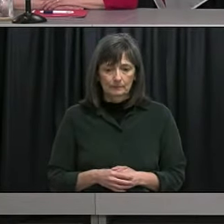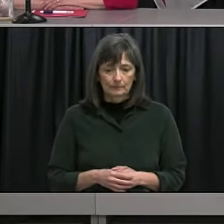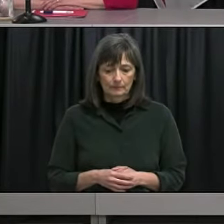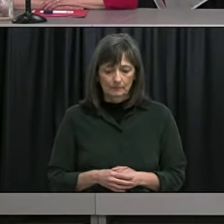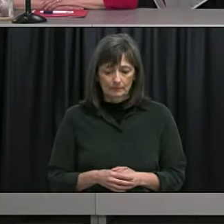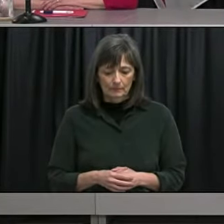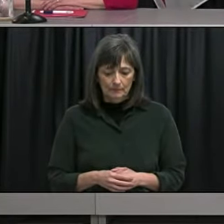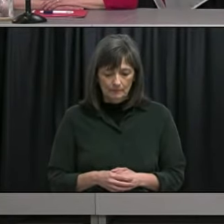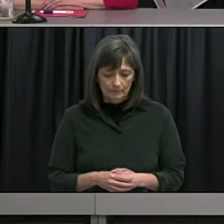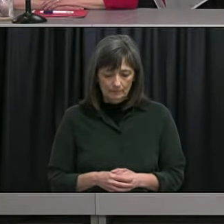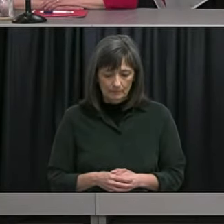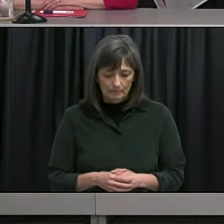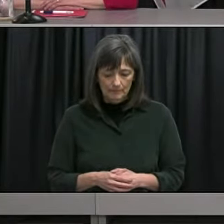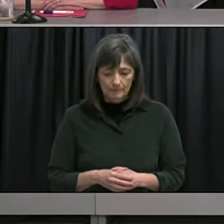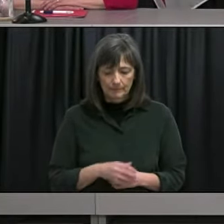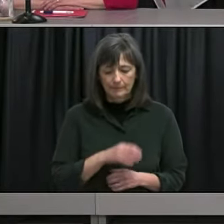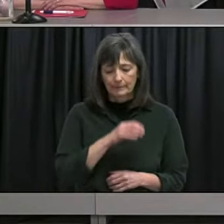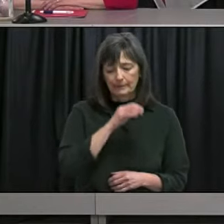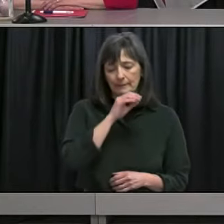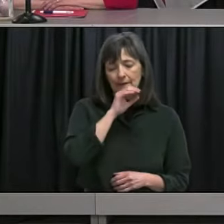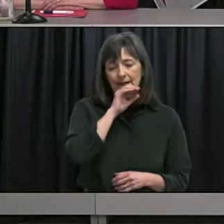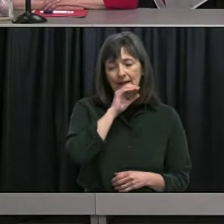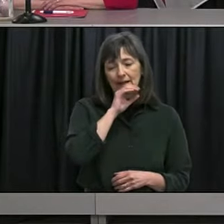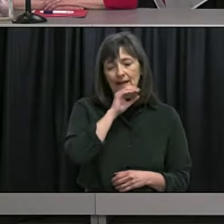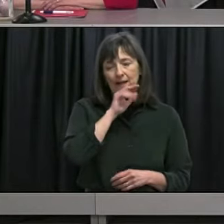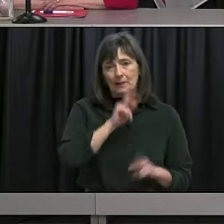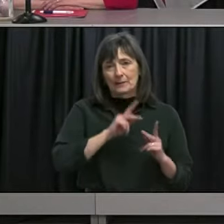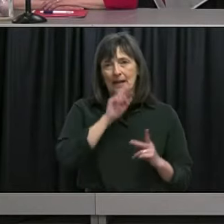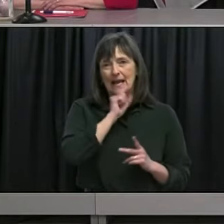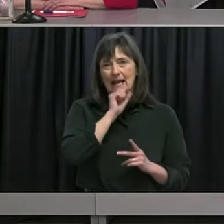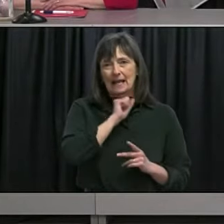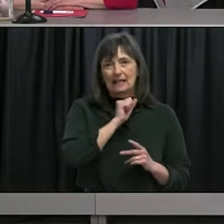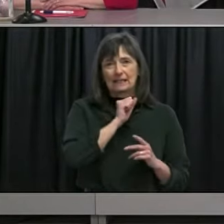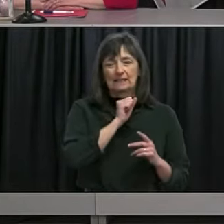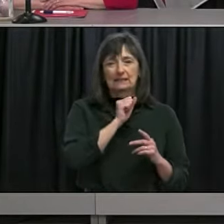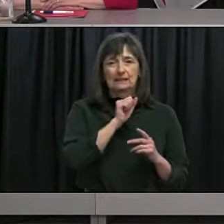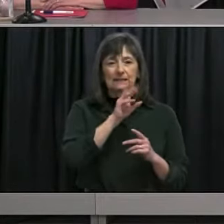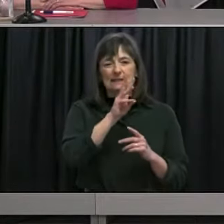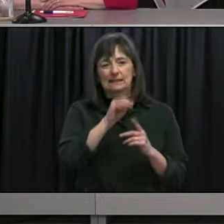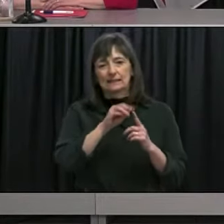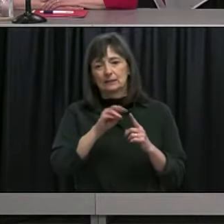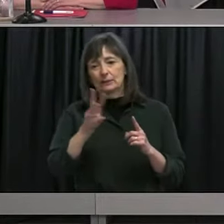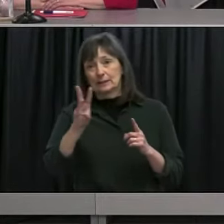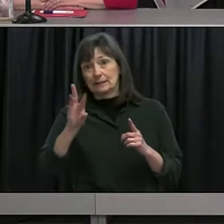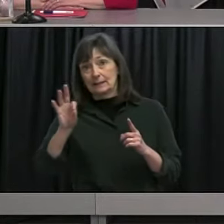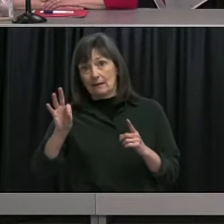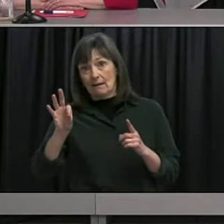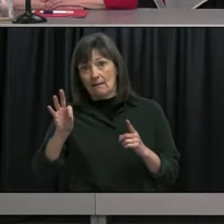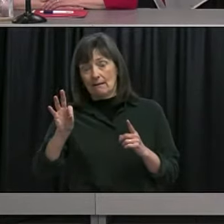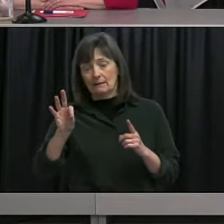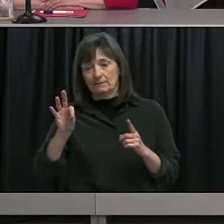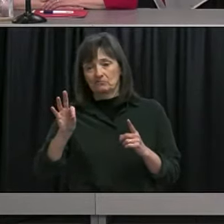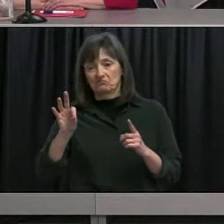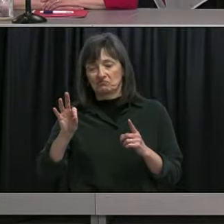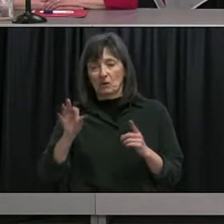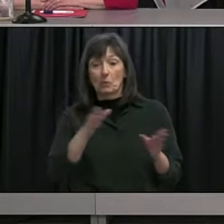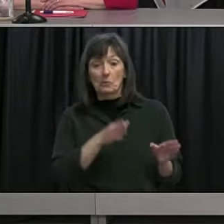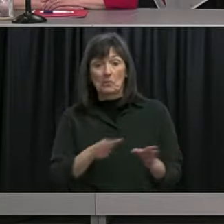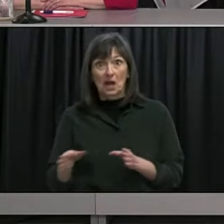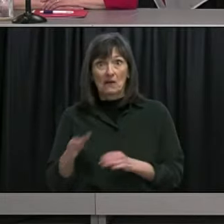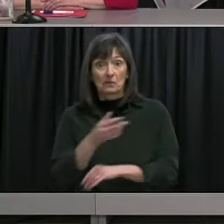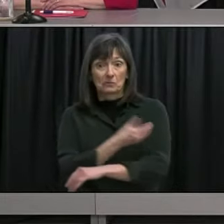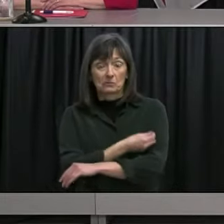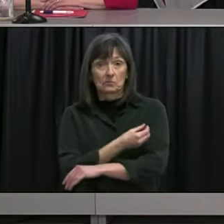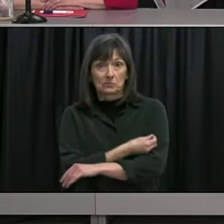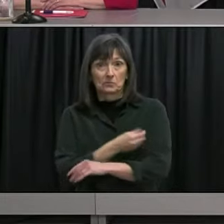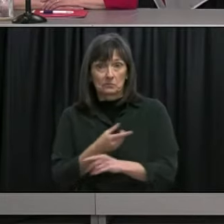have people aged 16 to 59 who are clinically extremely vulnerable slated in our vaccine rollout plan to get a